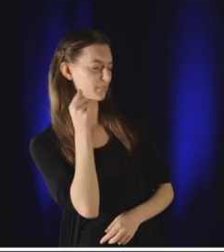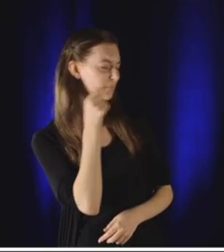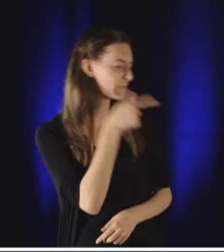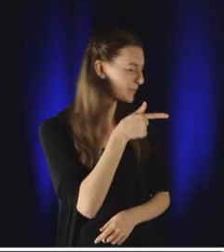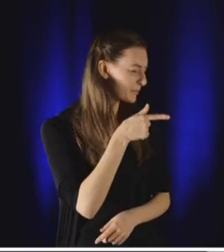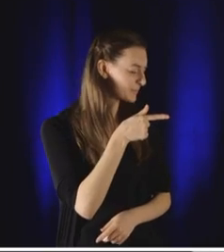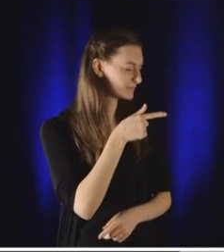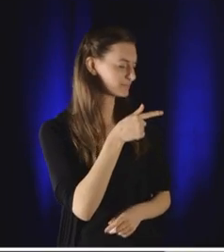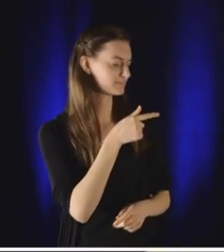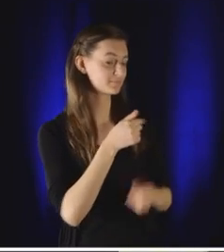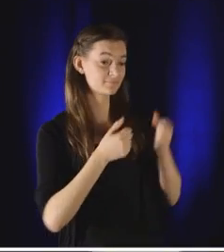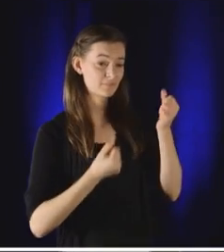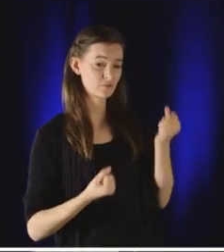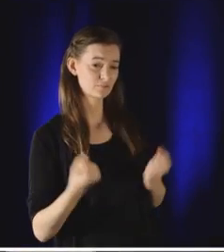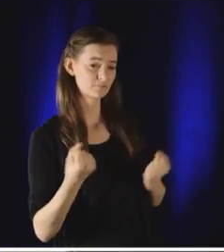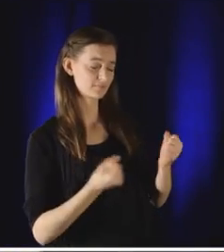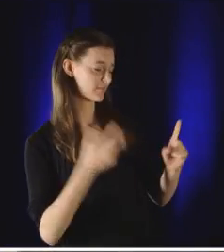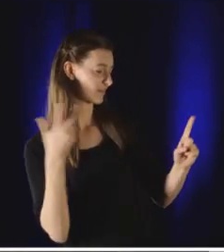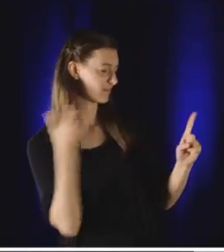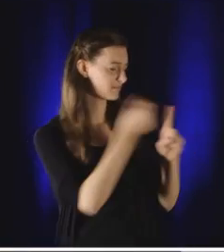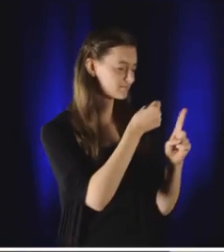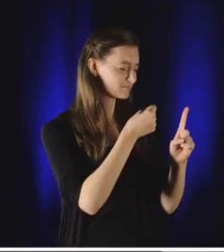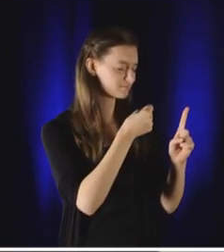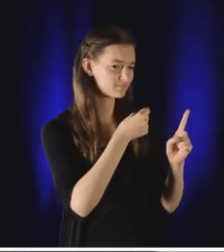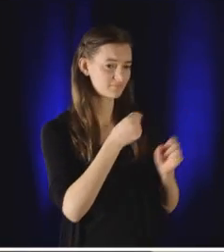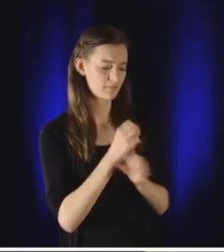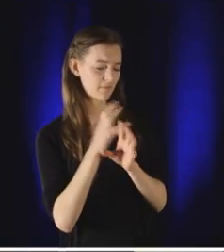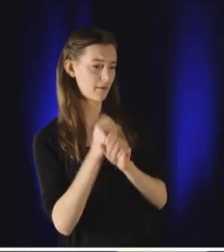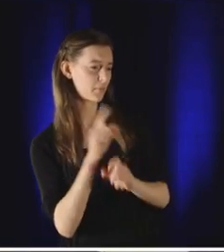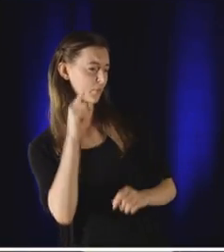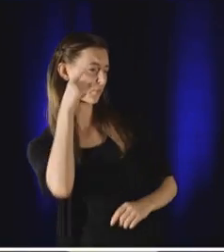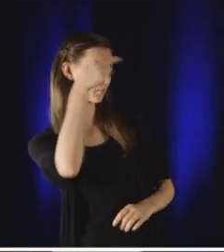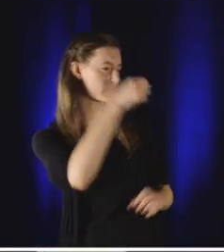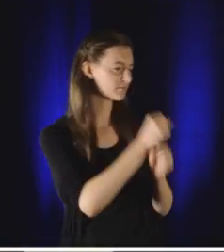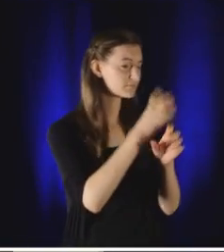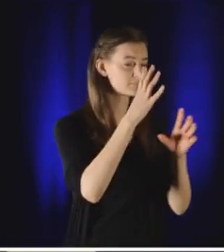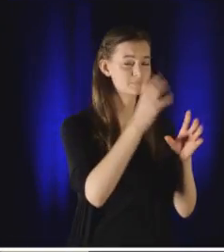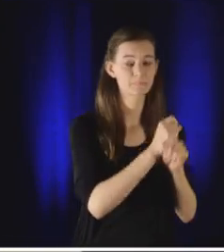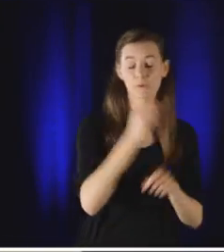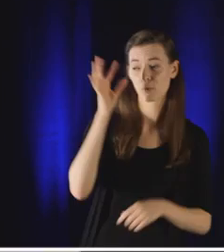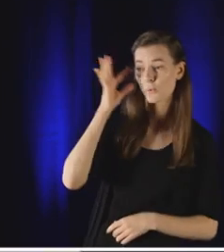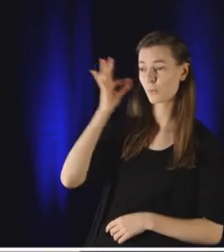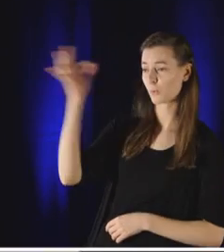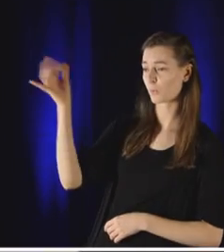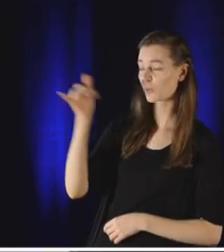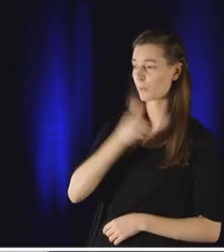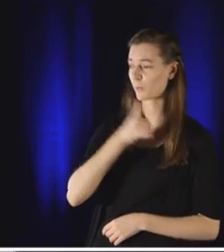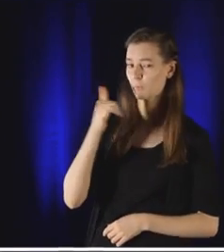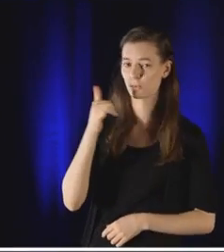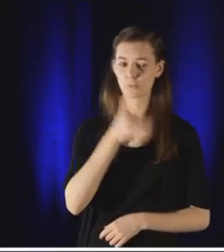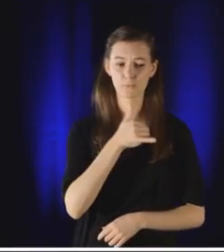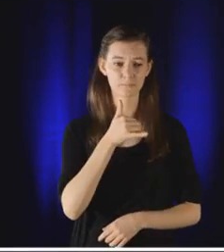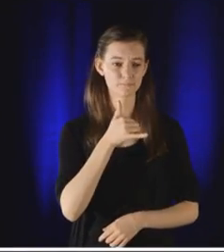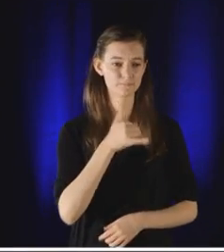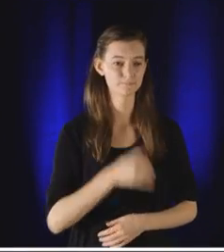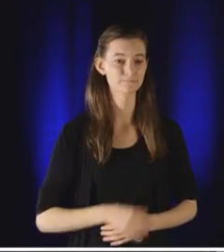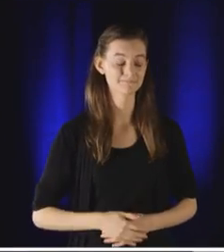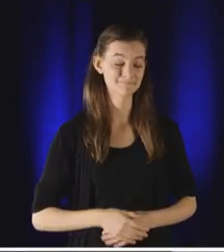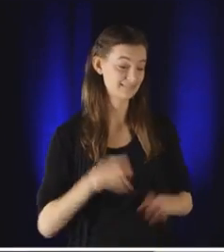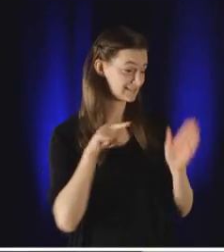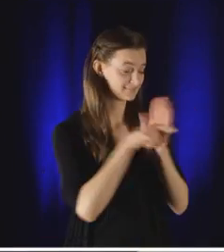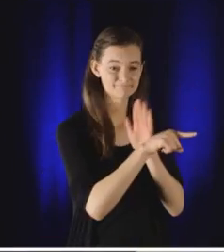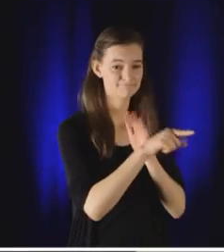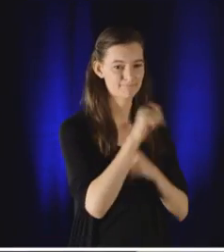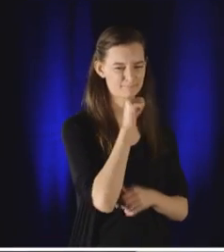ISIS tried everything to scare her away. They spit on her, they hit her with a truck, they set off a bomb close to where she stood.